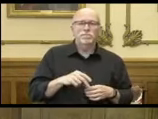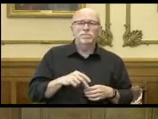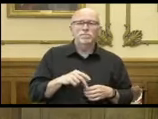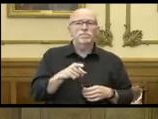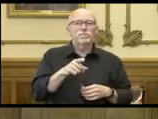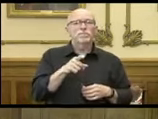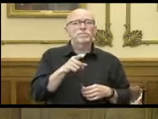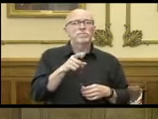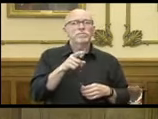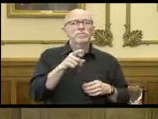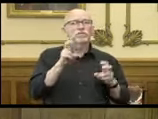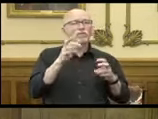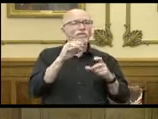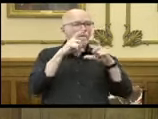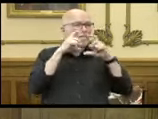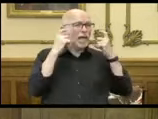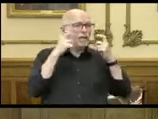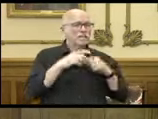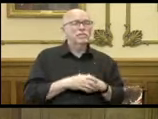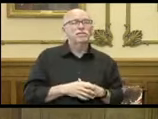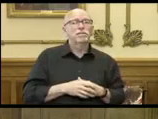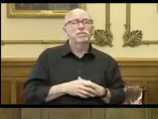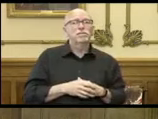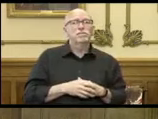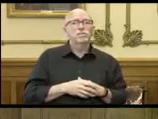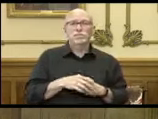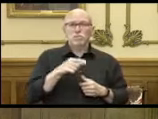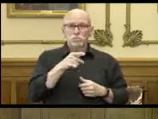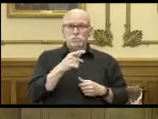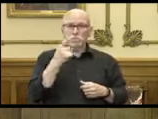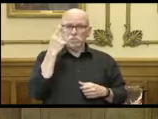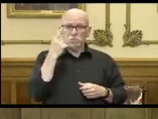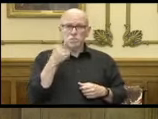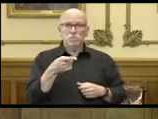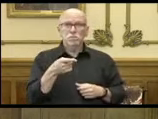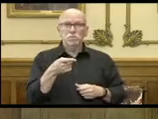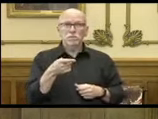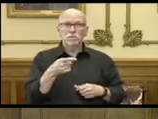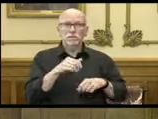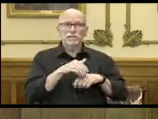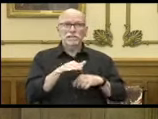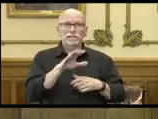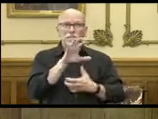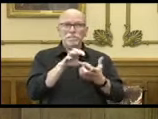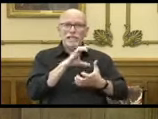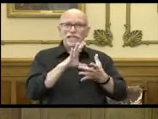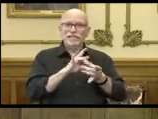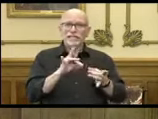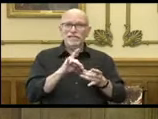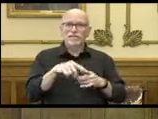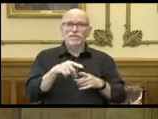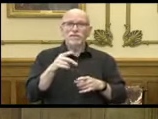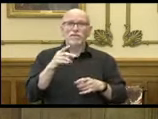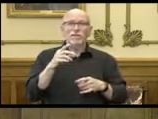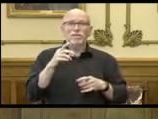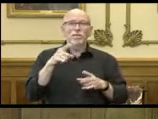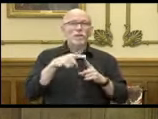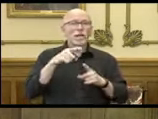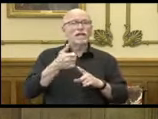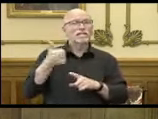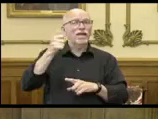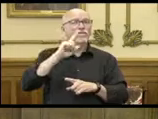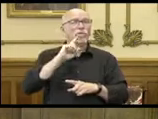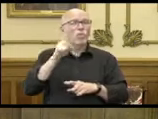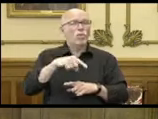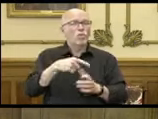On the issue of masks, do you think, Governor, that it sends a mixed signal to Hoosiers when there's an executive order